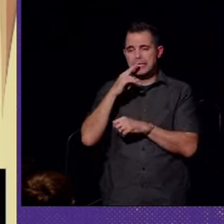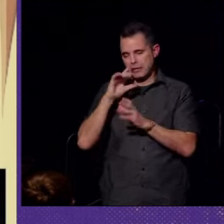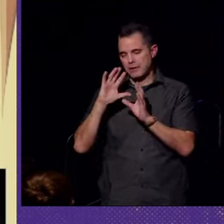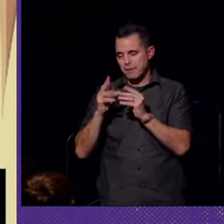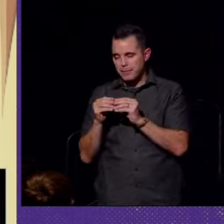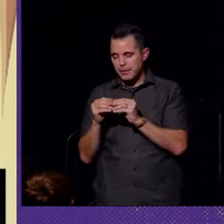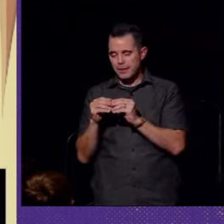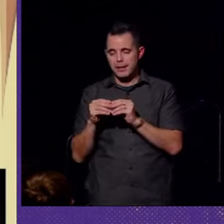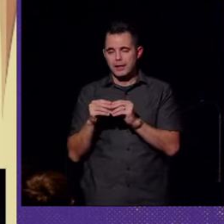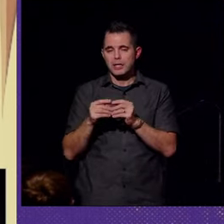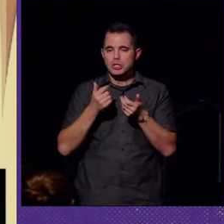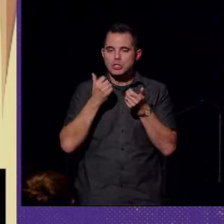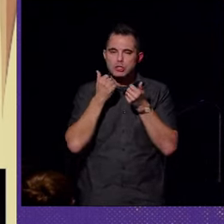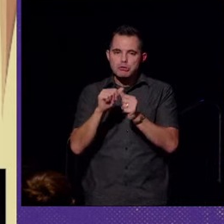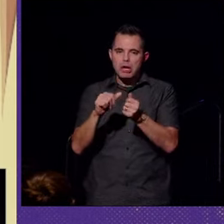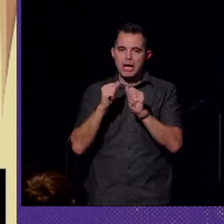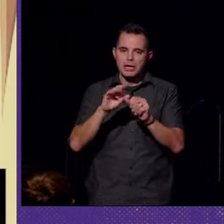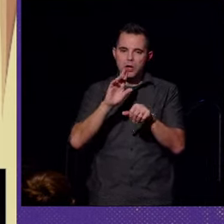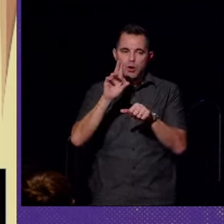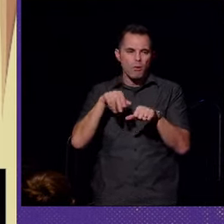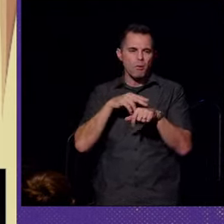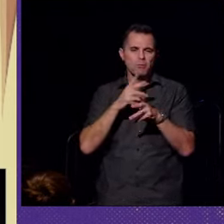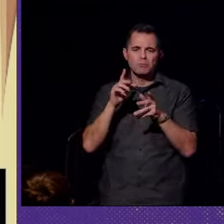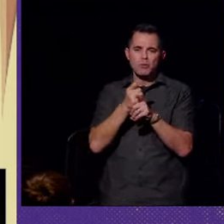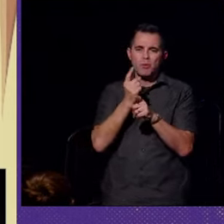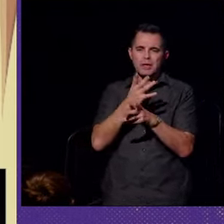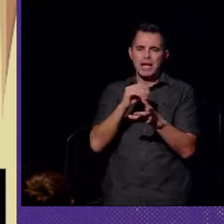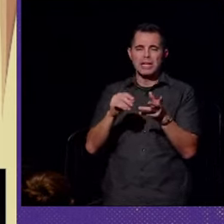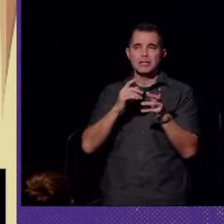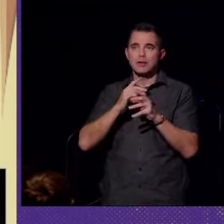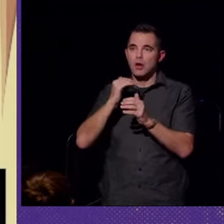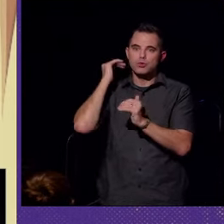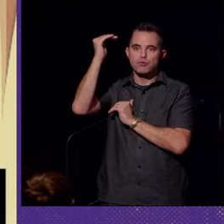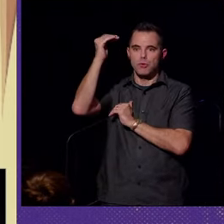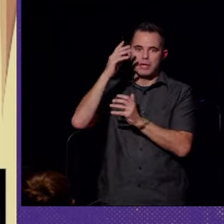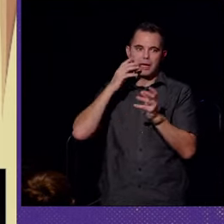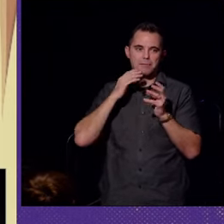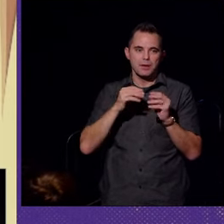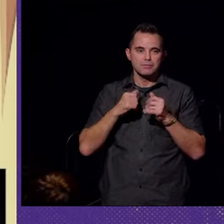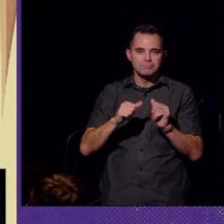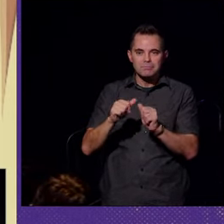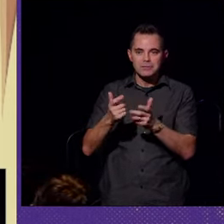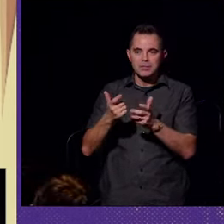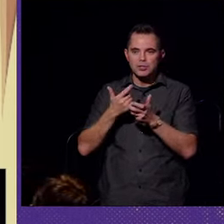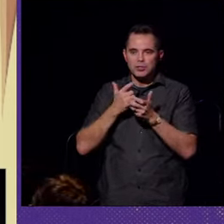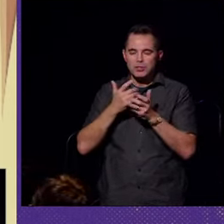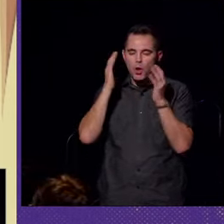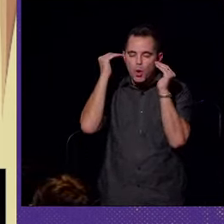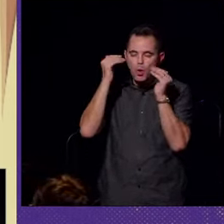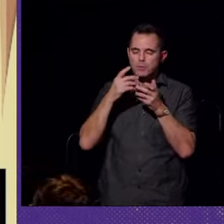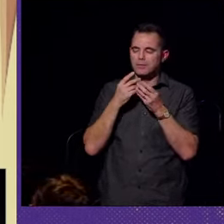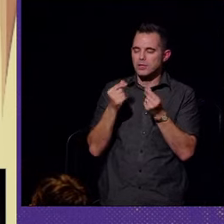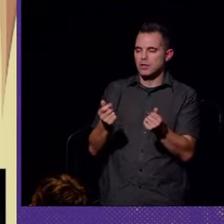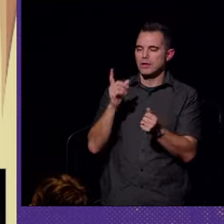families, tried ordinary and extraordinary measures in the hope of curing deafness.